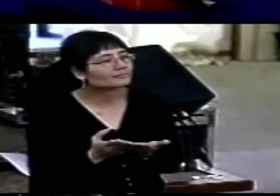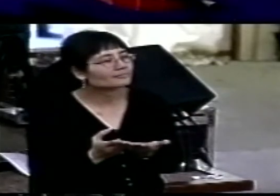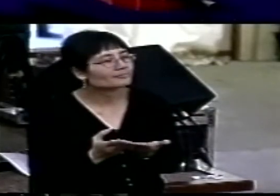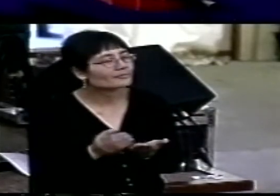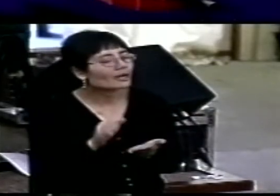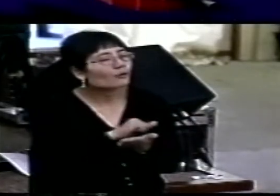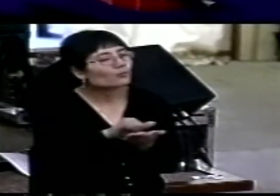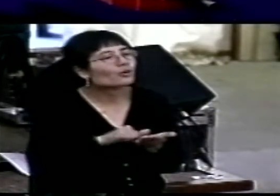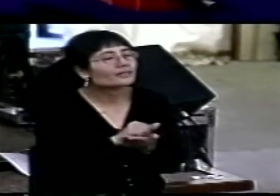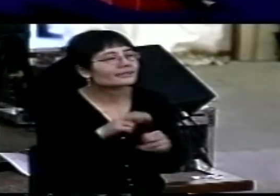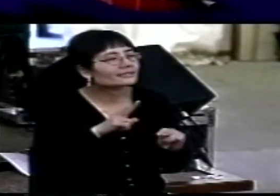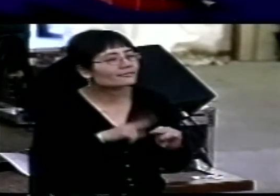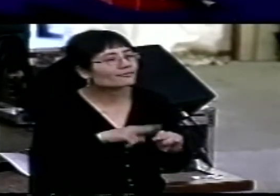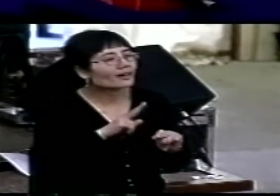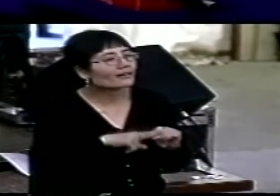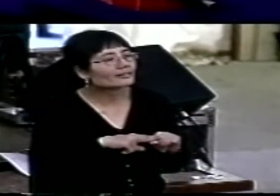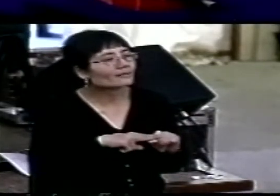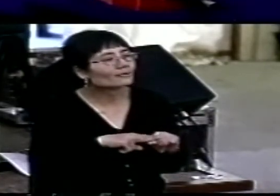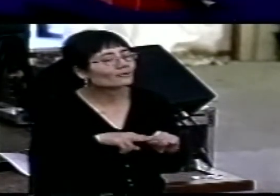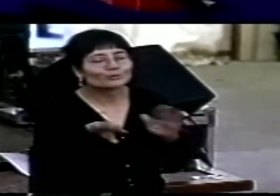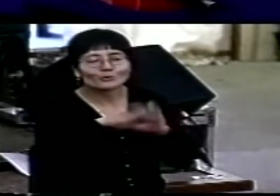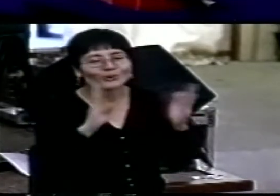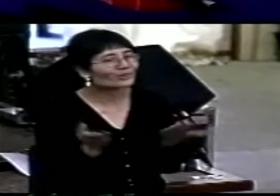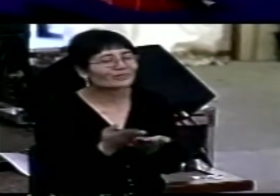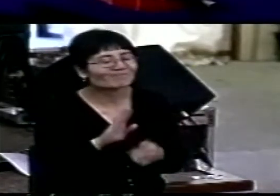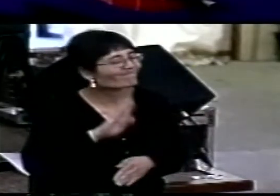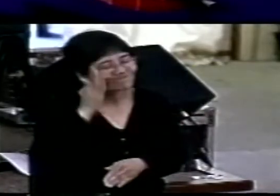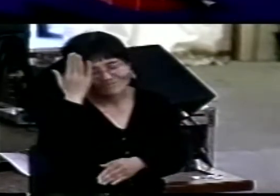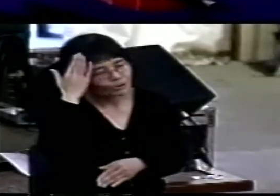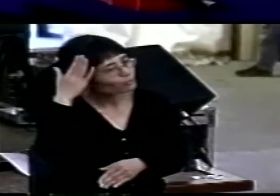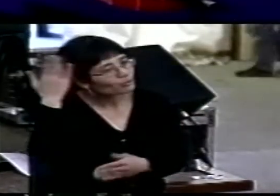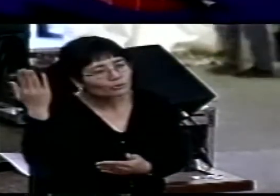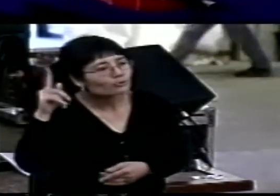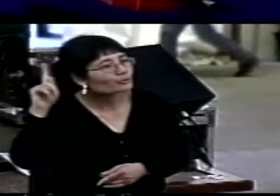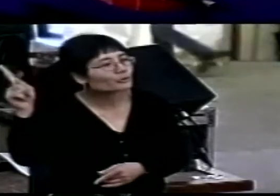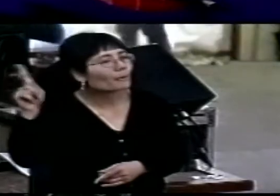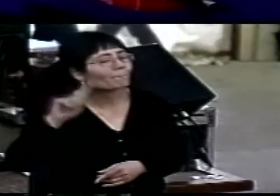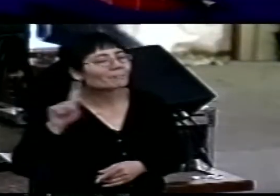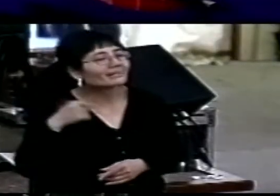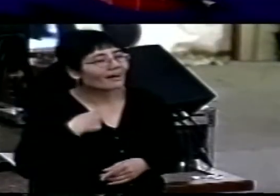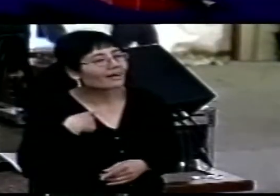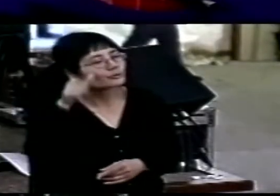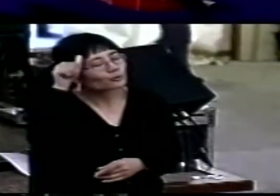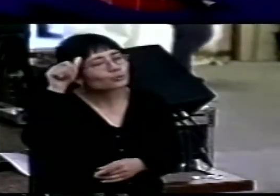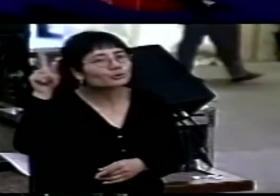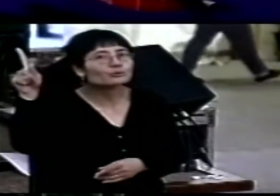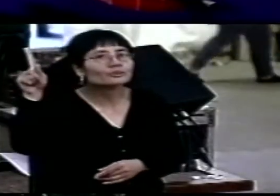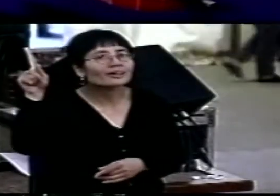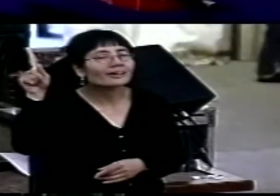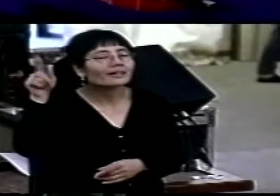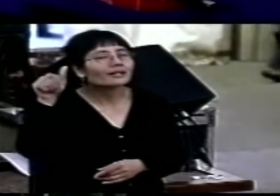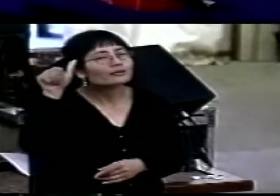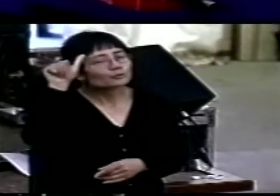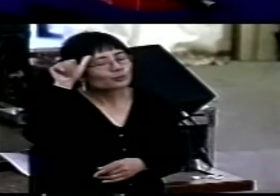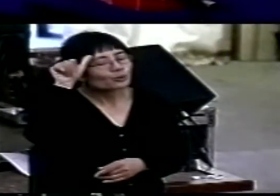Righteous Father, though the world does not know you, I know you and they know that you have sent me.